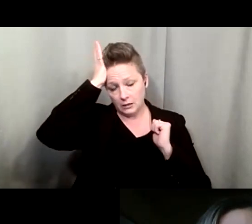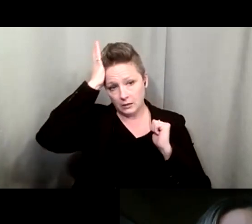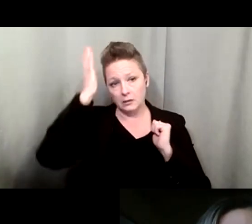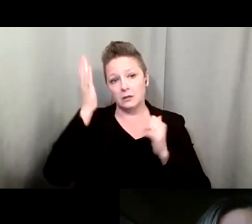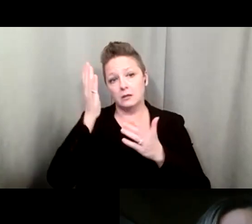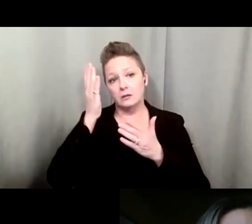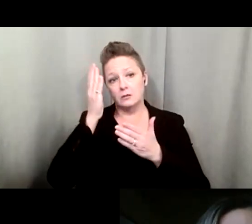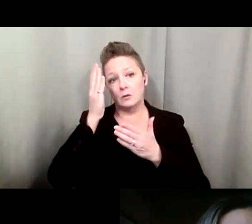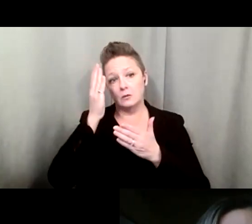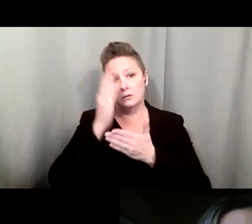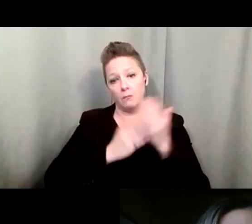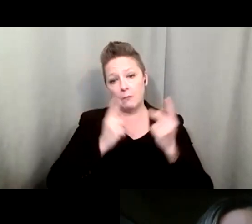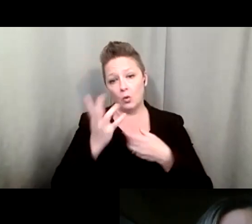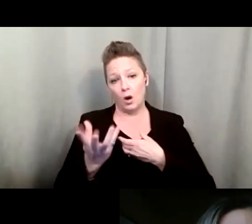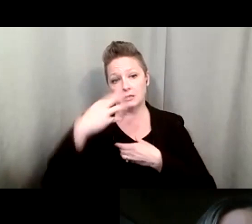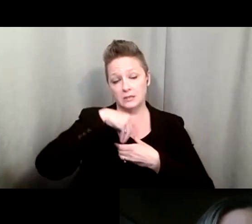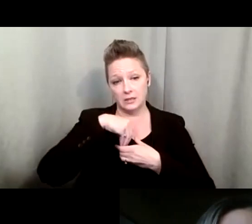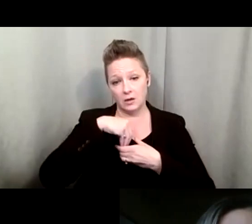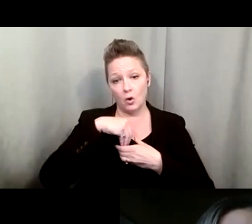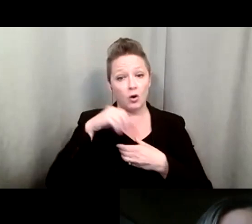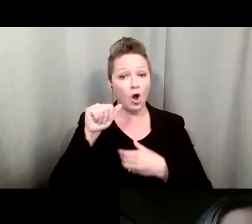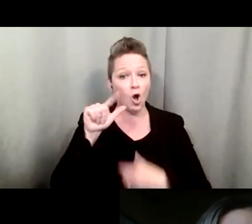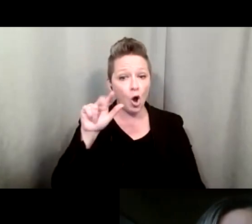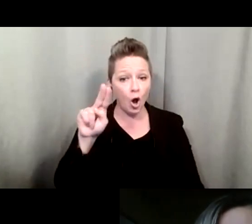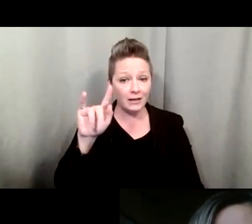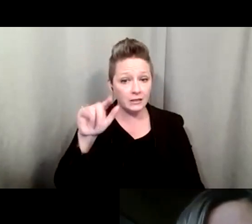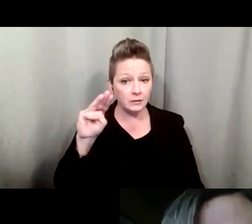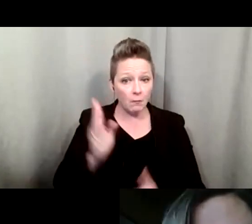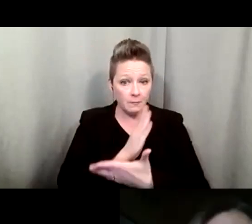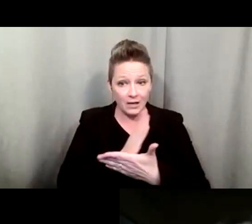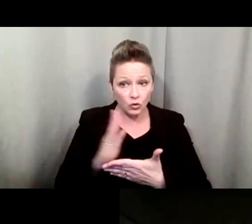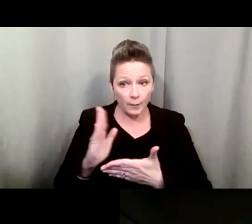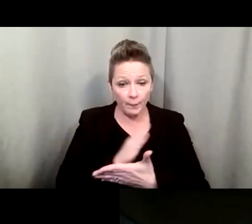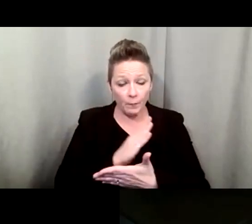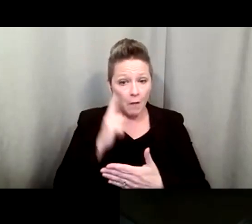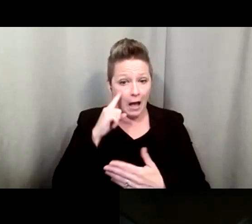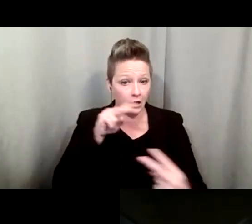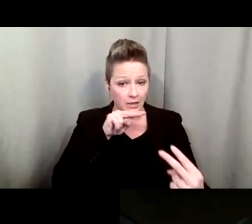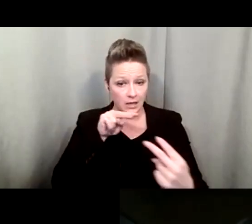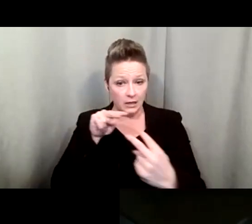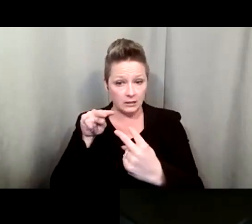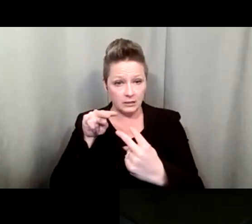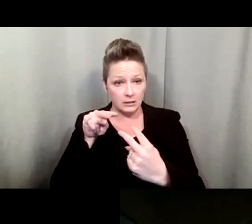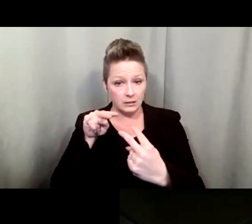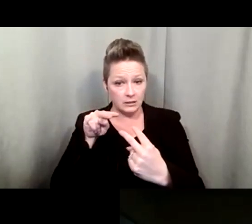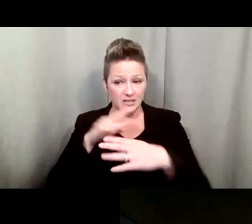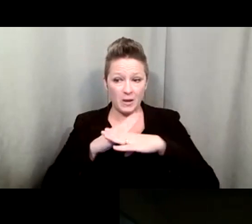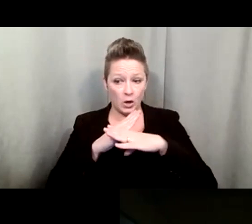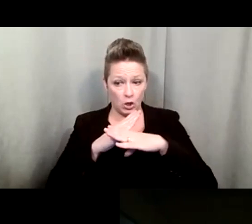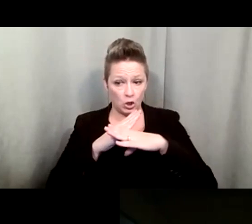who are just autistic or on autism spectrum, where eye contact is, is a barrier.